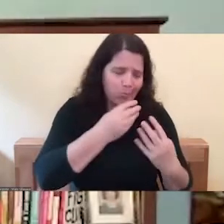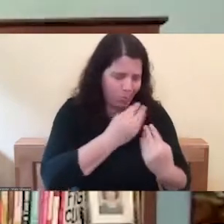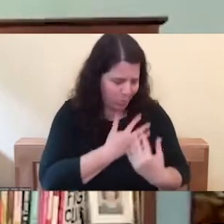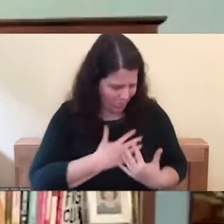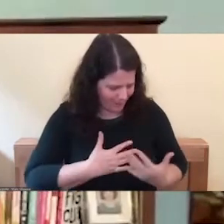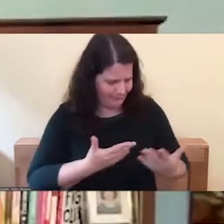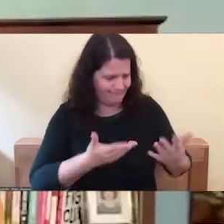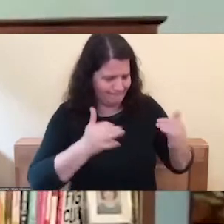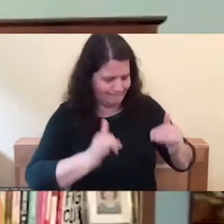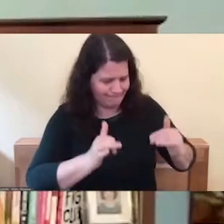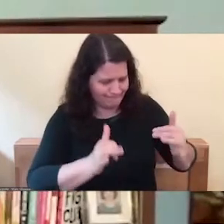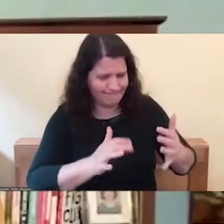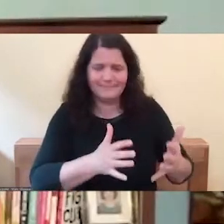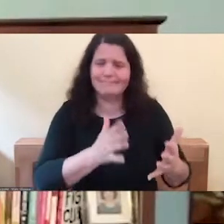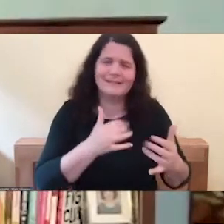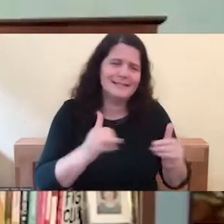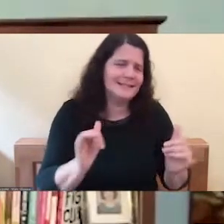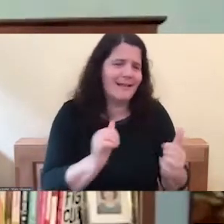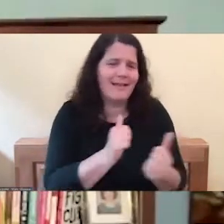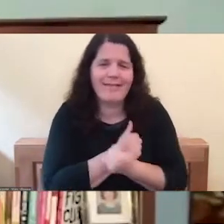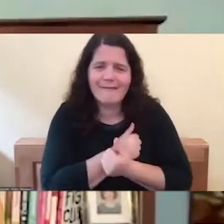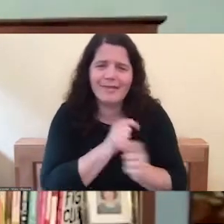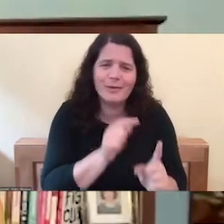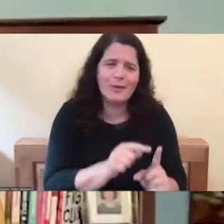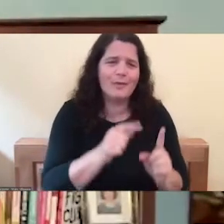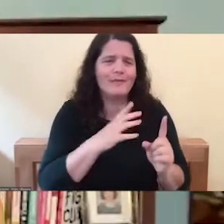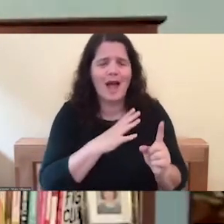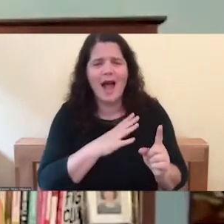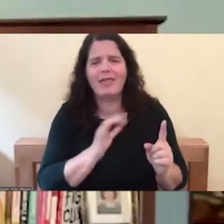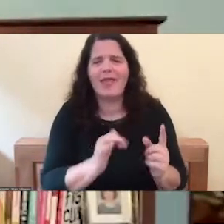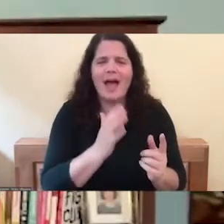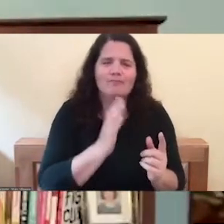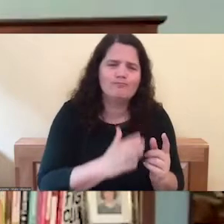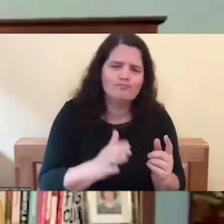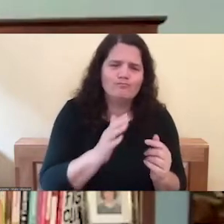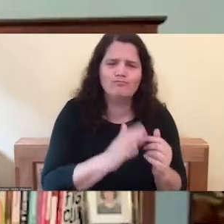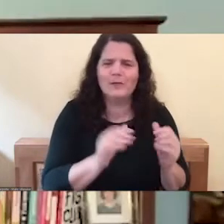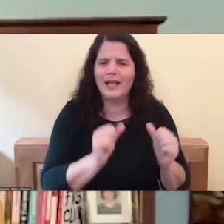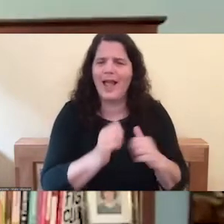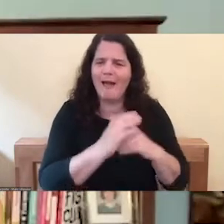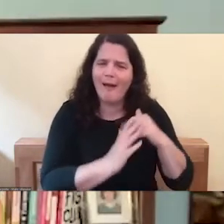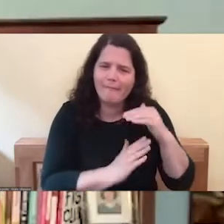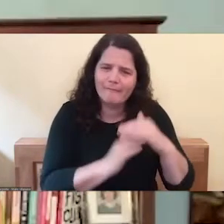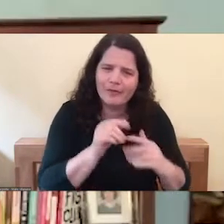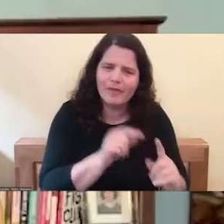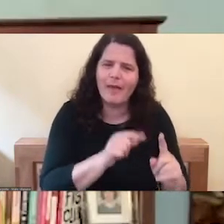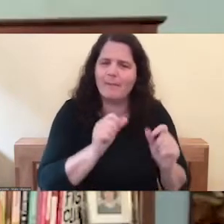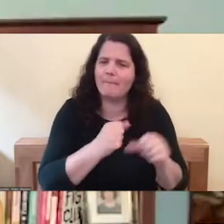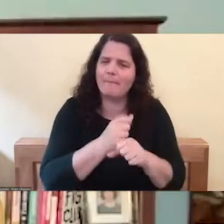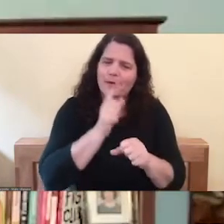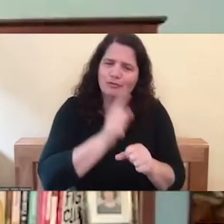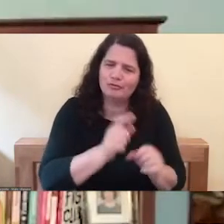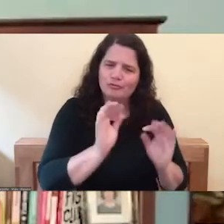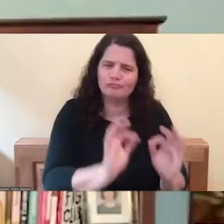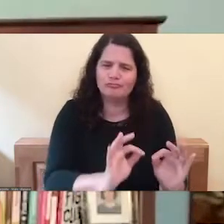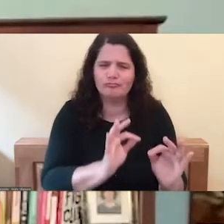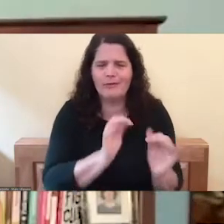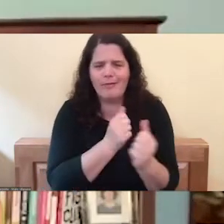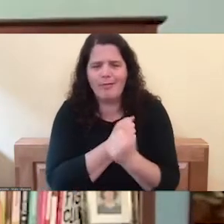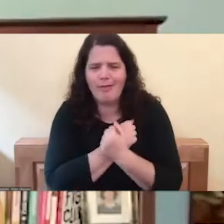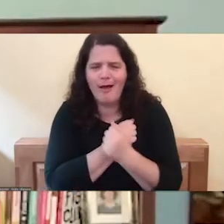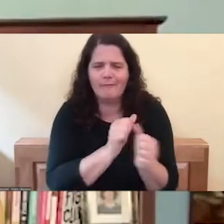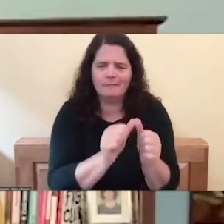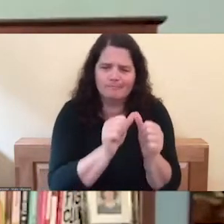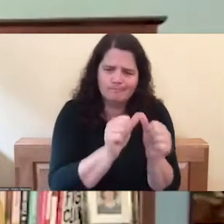you know, we just love them as we are. We have the ability to kind of soothe them and comfort them and reassure them of our unconditional love and